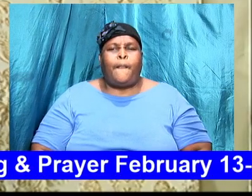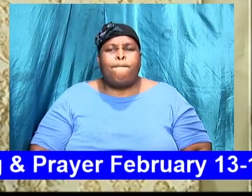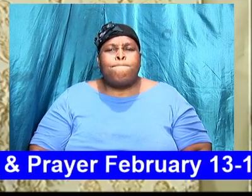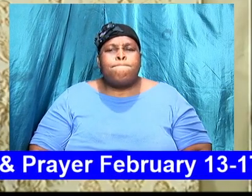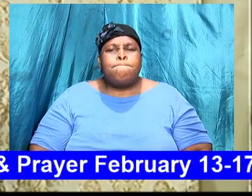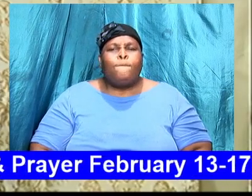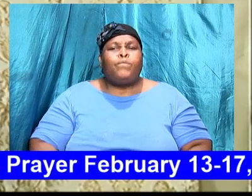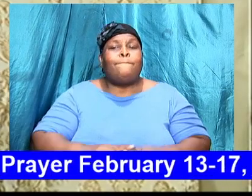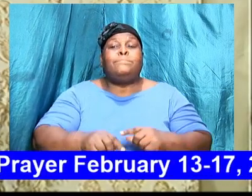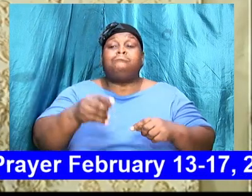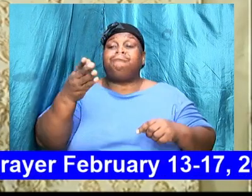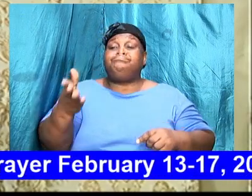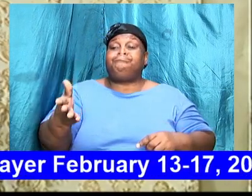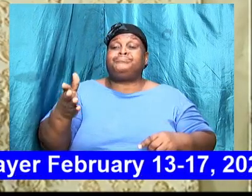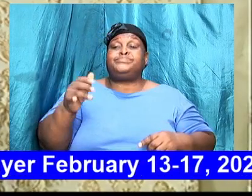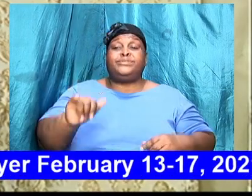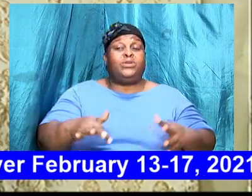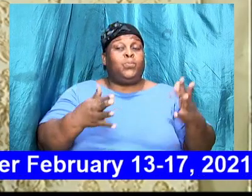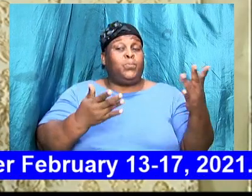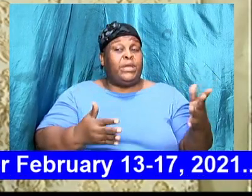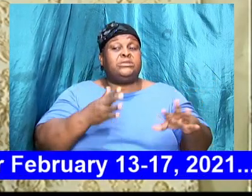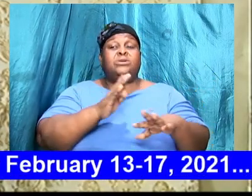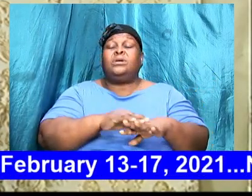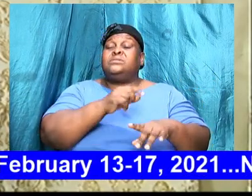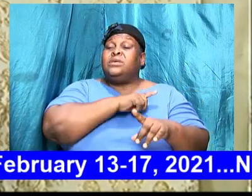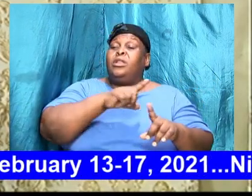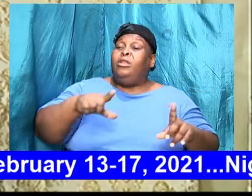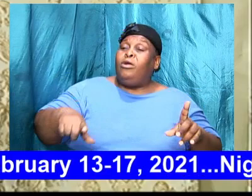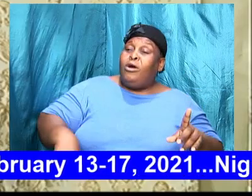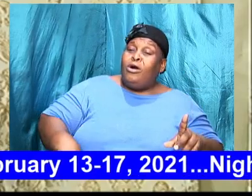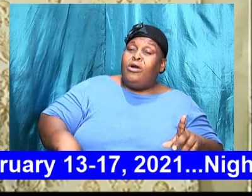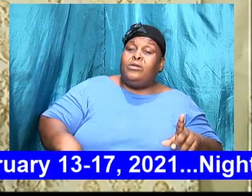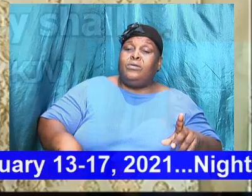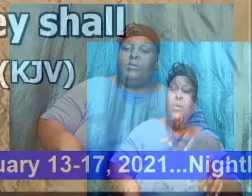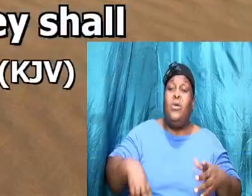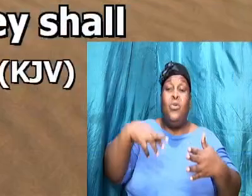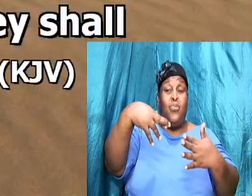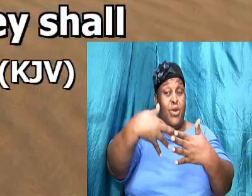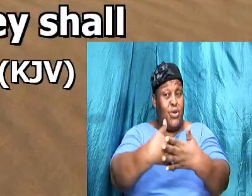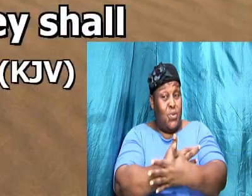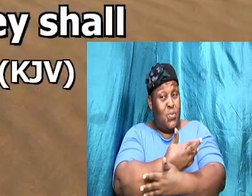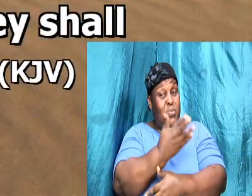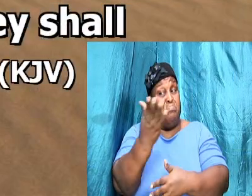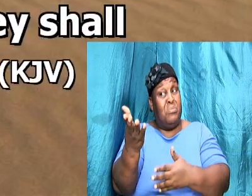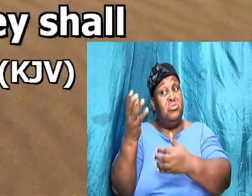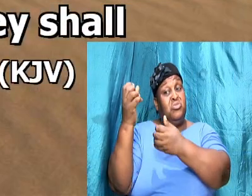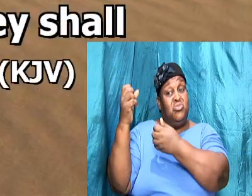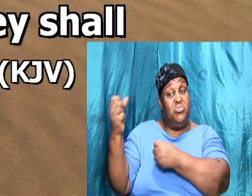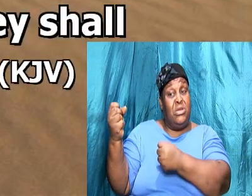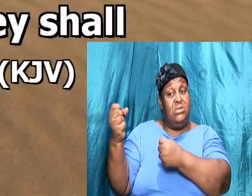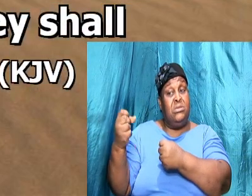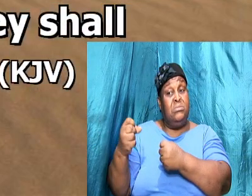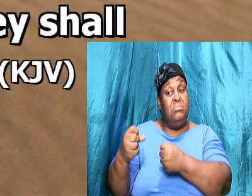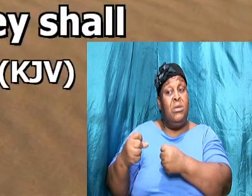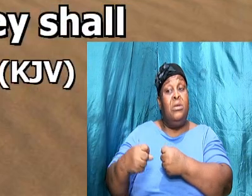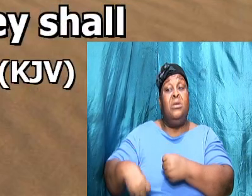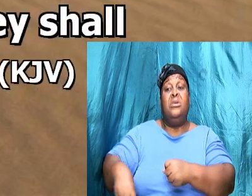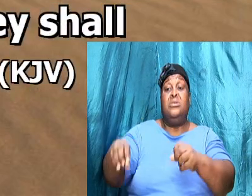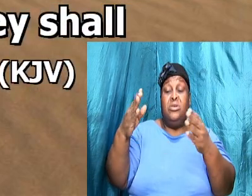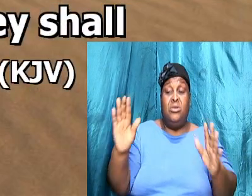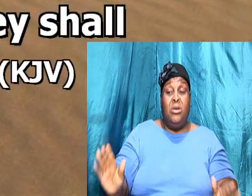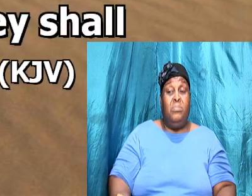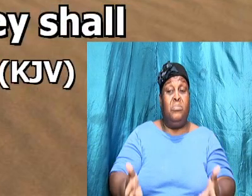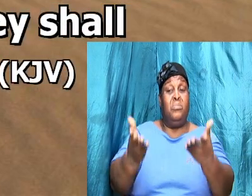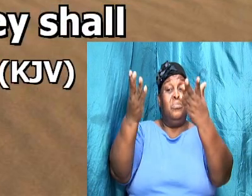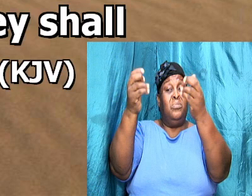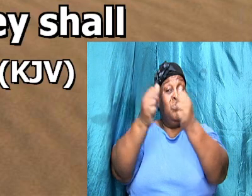But they that wait upon the Lord shall renew their strength. They shall